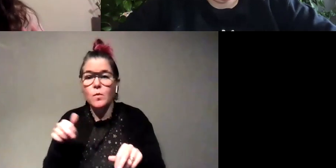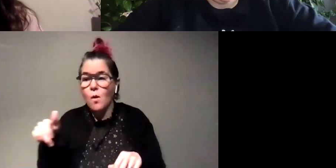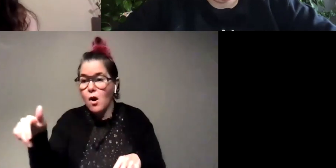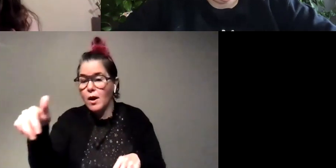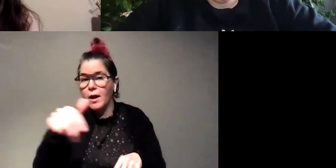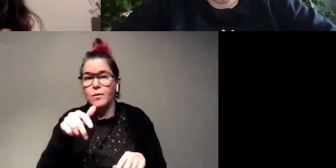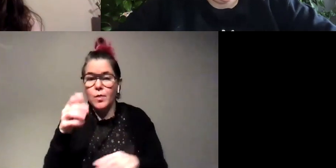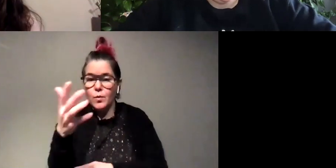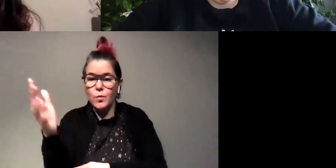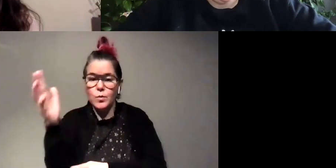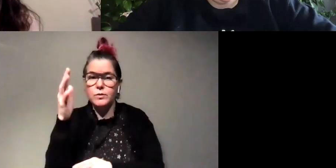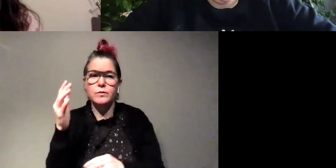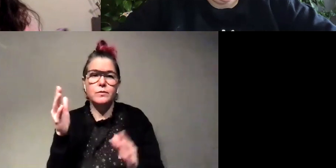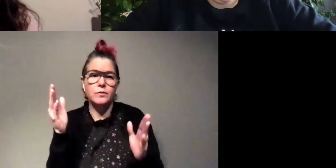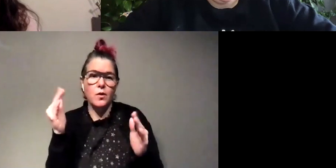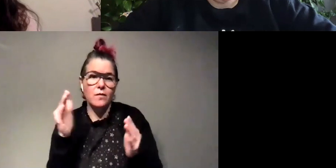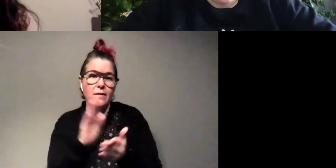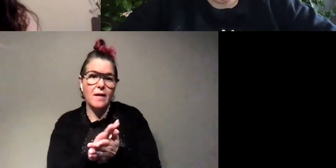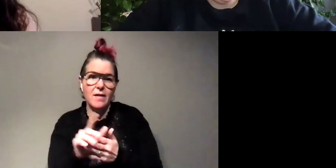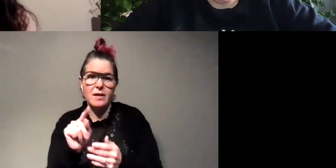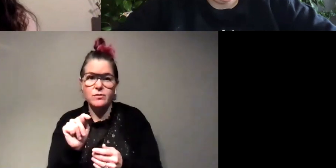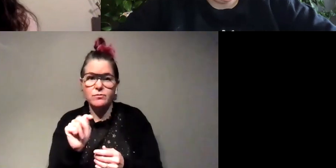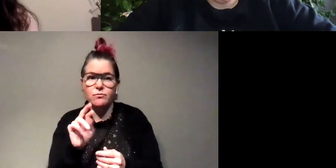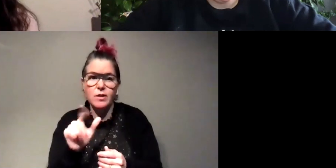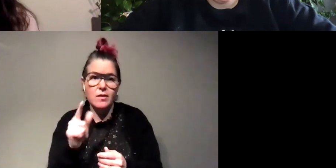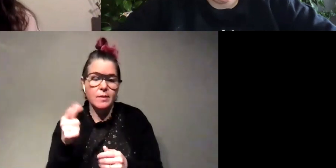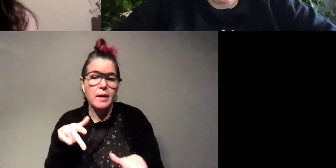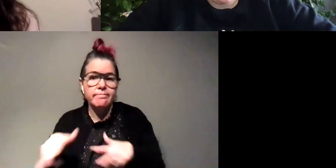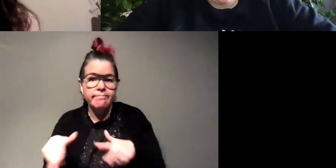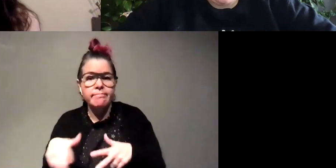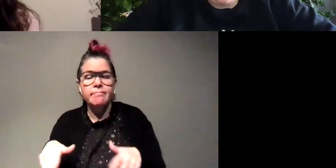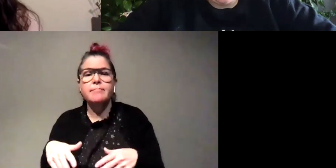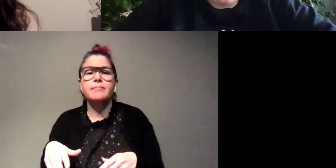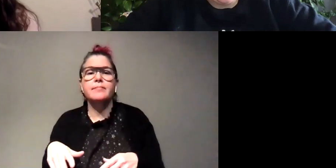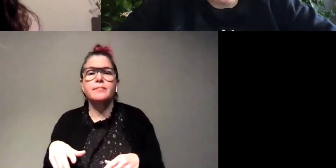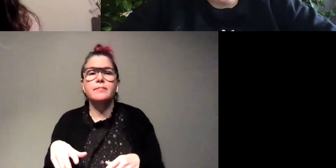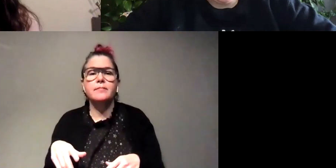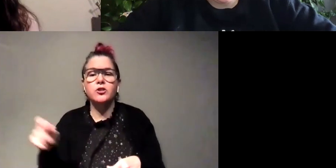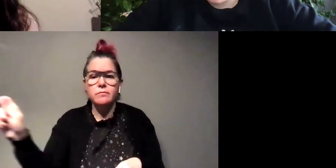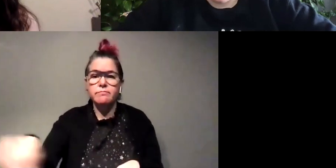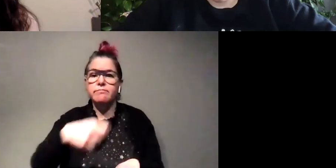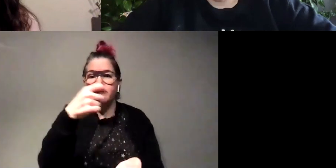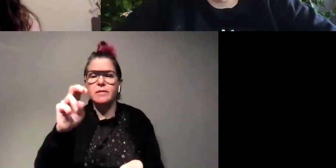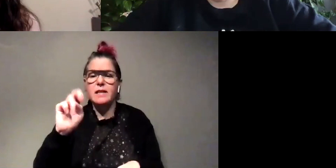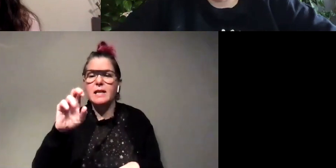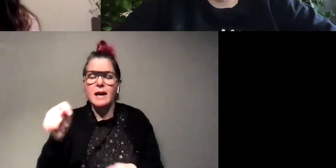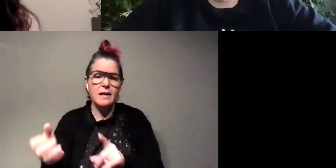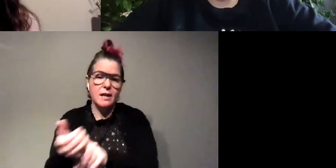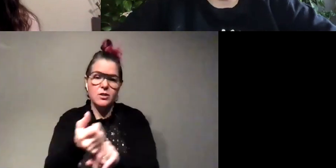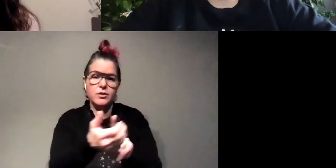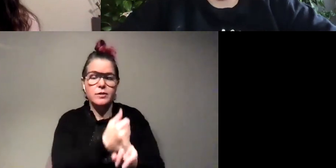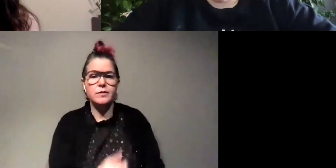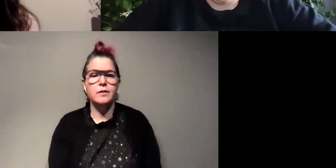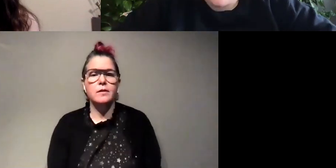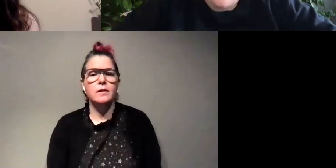hopefully there's like a nice little trail or something we can walk on and we just swing our net and catch them cool you don't